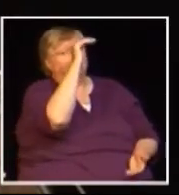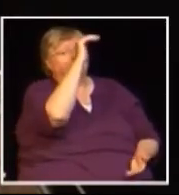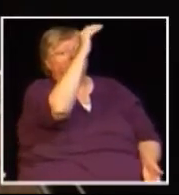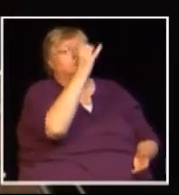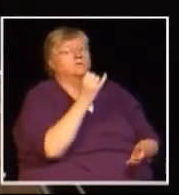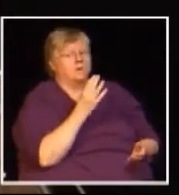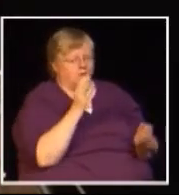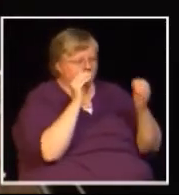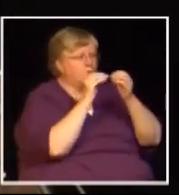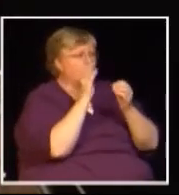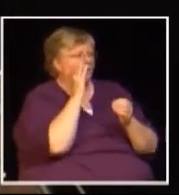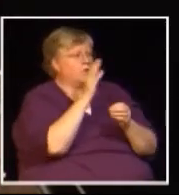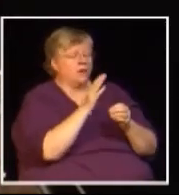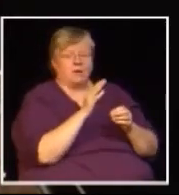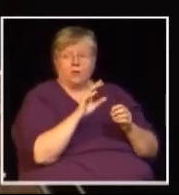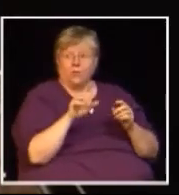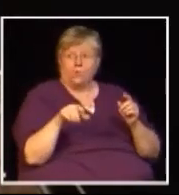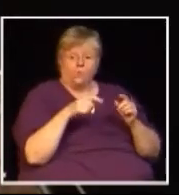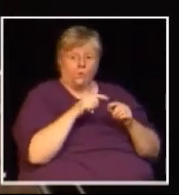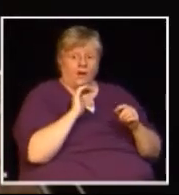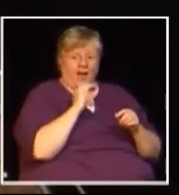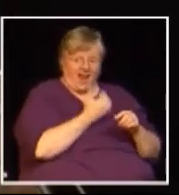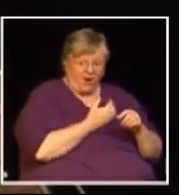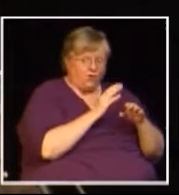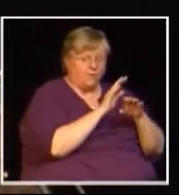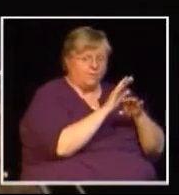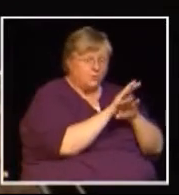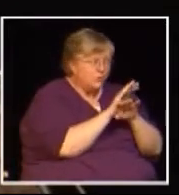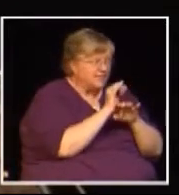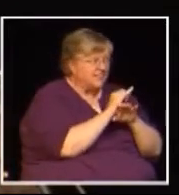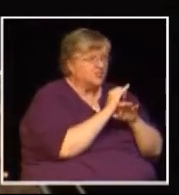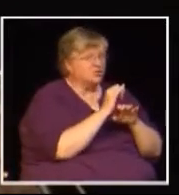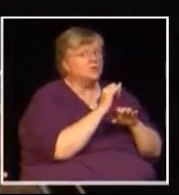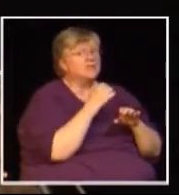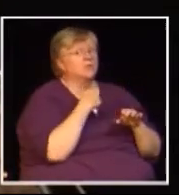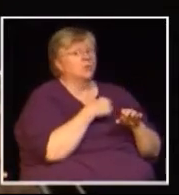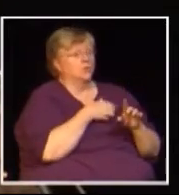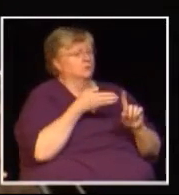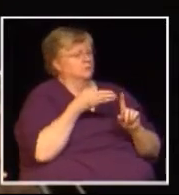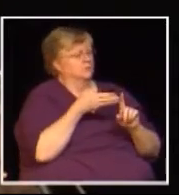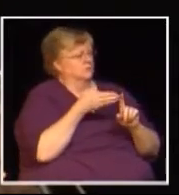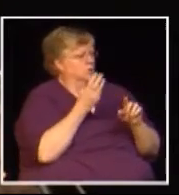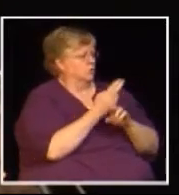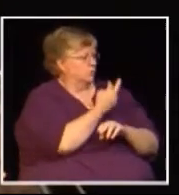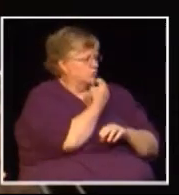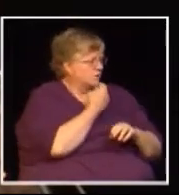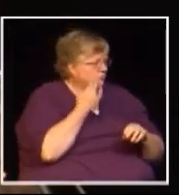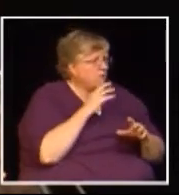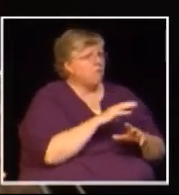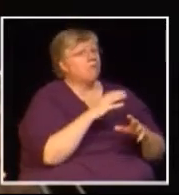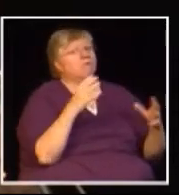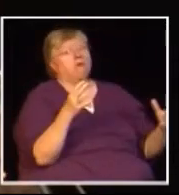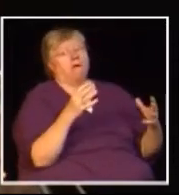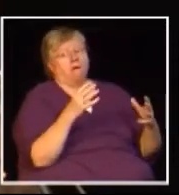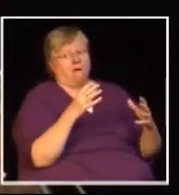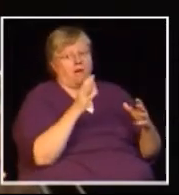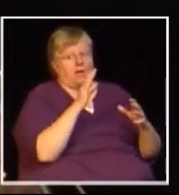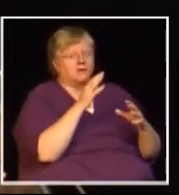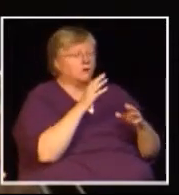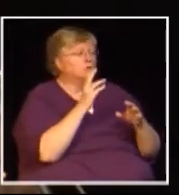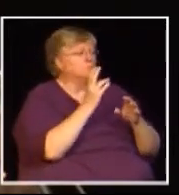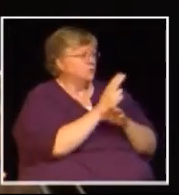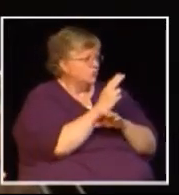I know our industry if we're employed we use the restaurants a lot our particular industry uses it a lot and so if we've got jobs we're going to